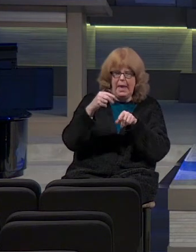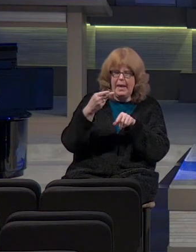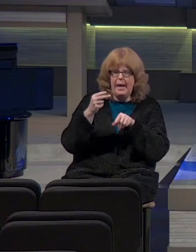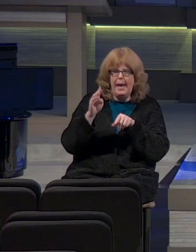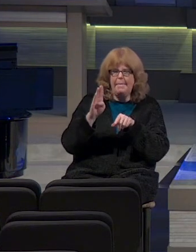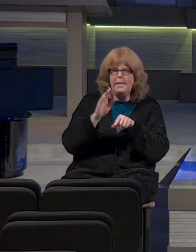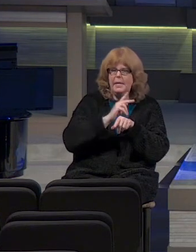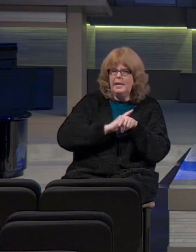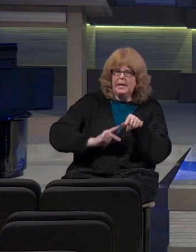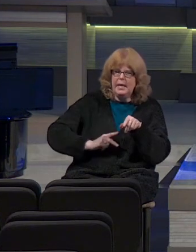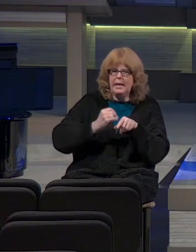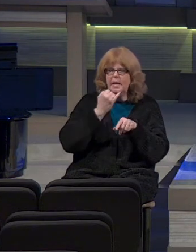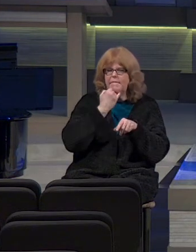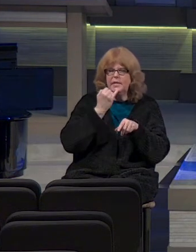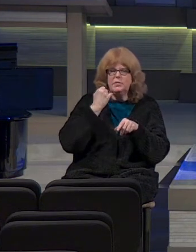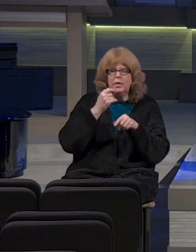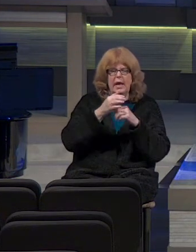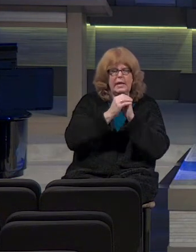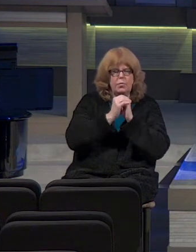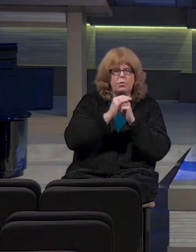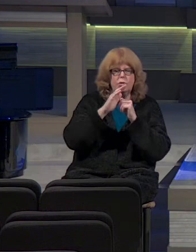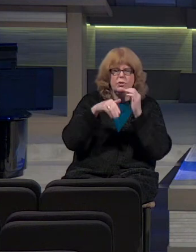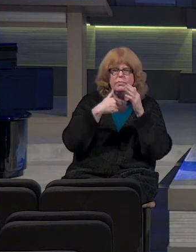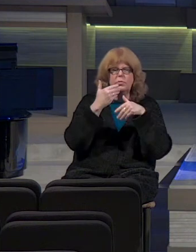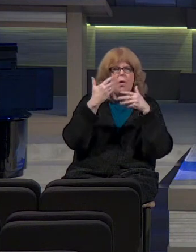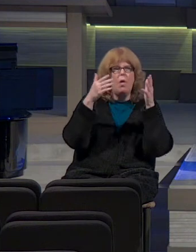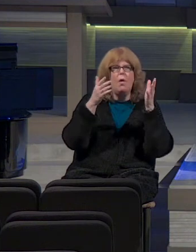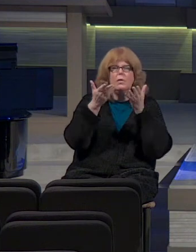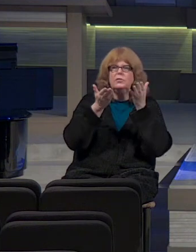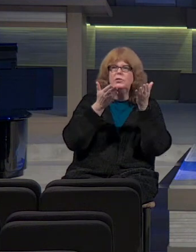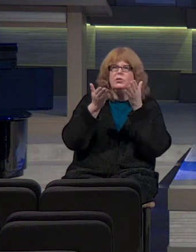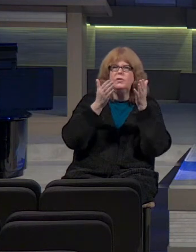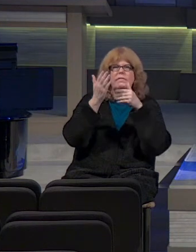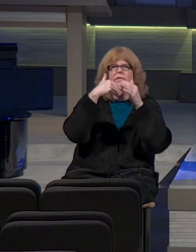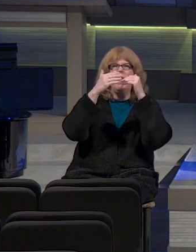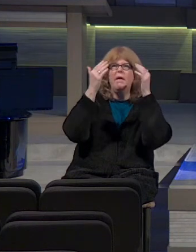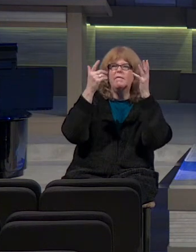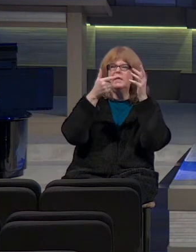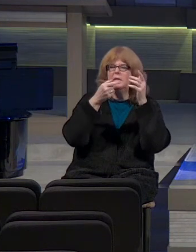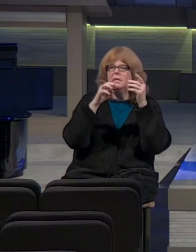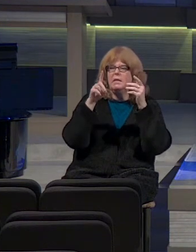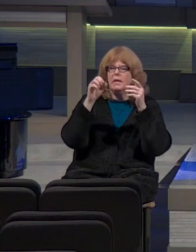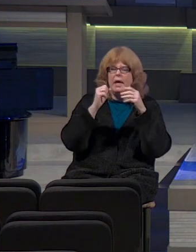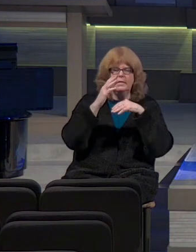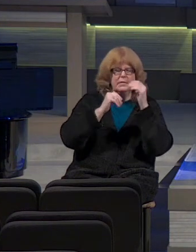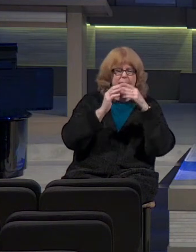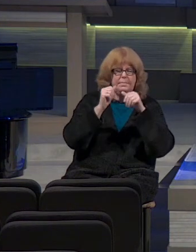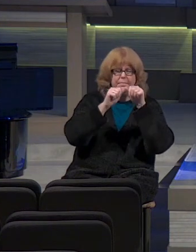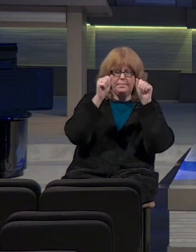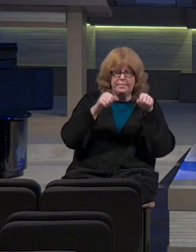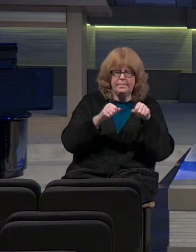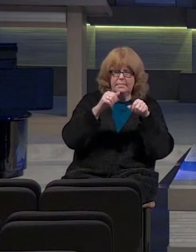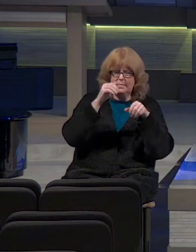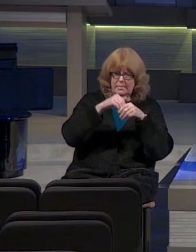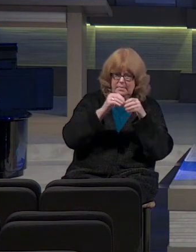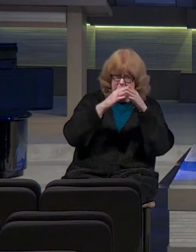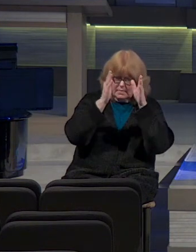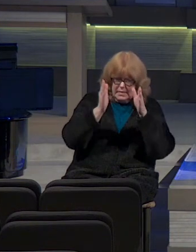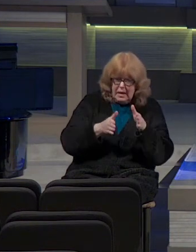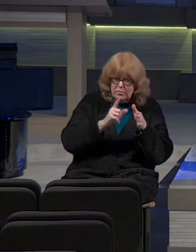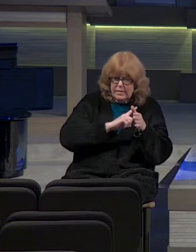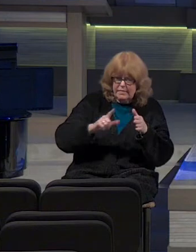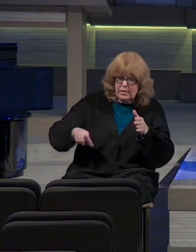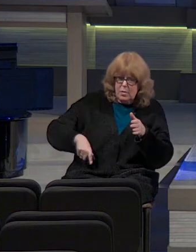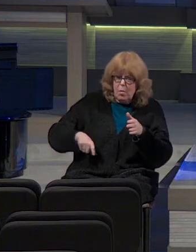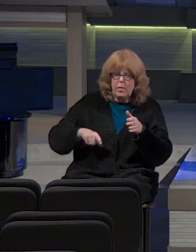And he worshipped all the hosts of heaven and served them. He built altars in the house of the Lord,